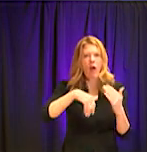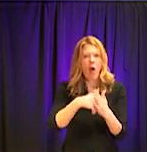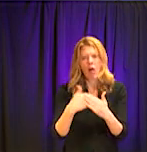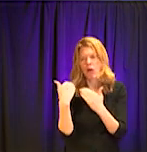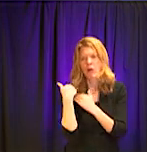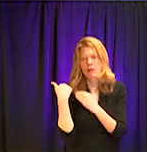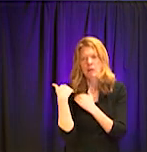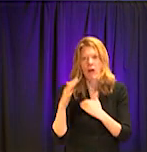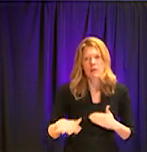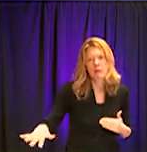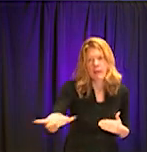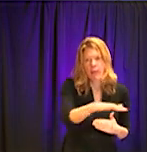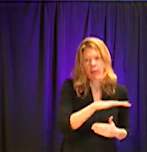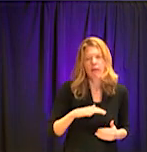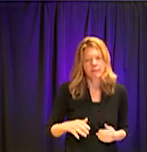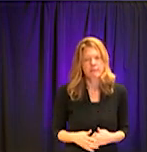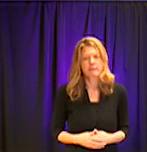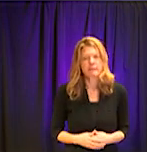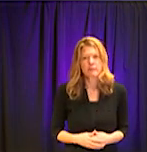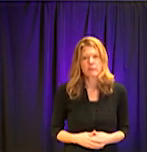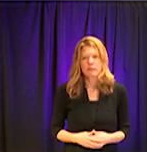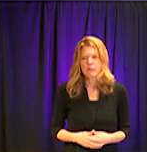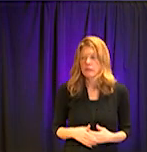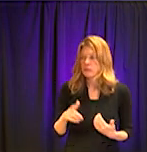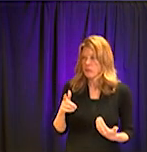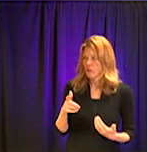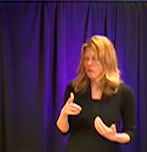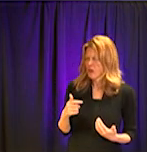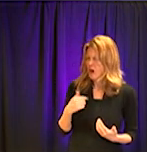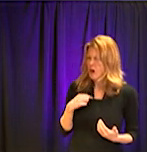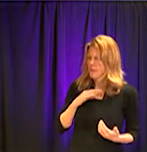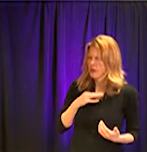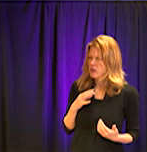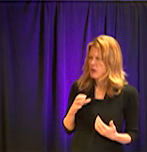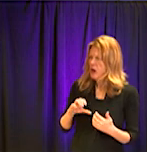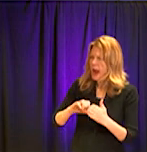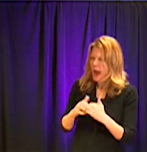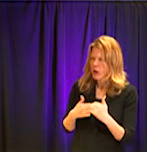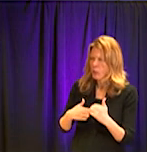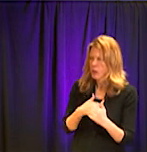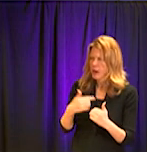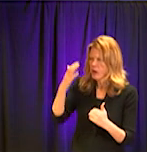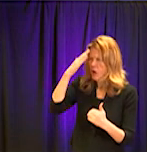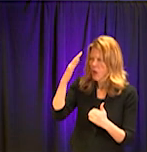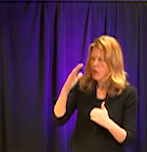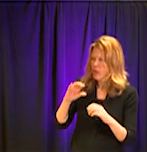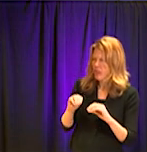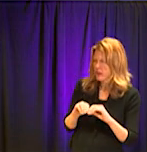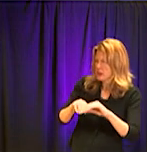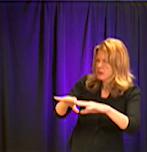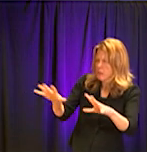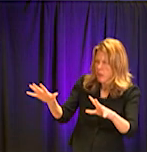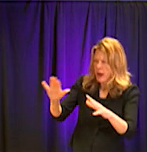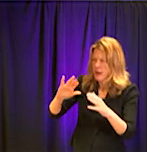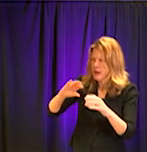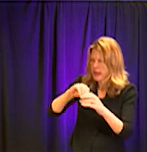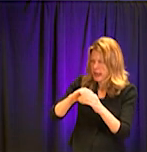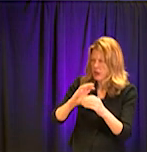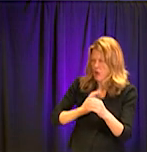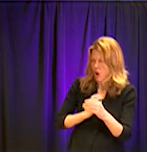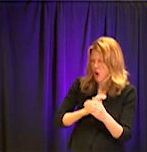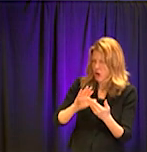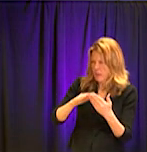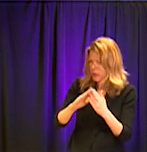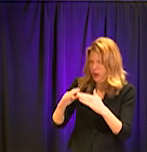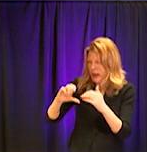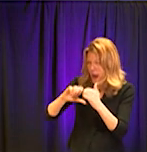distancing, critically important. A question here from our viewer. How do we know what level of spread of COVID-19 is in our community? Oh, you know, that's